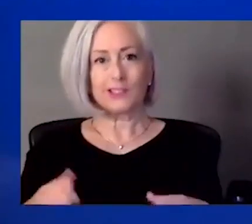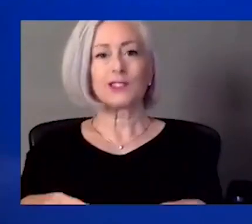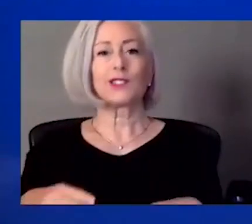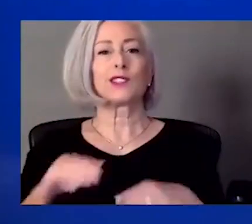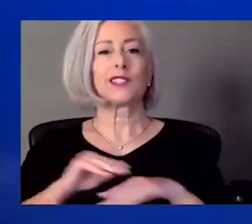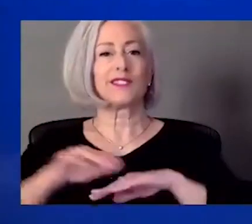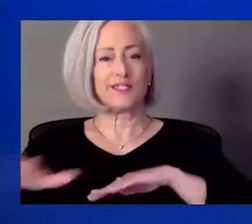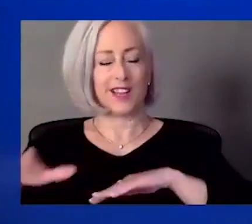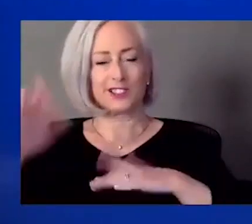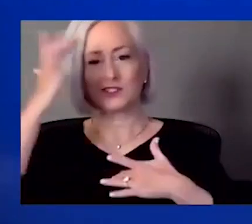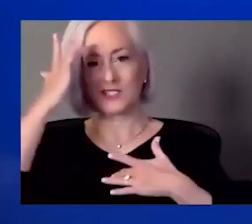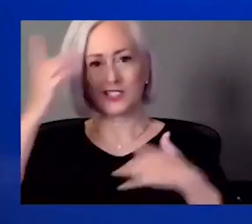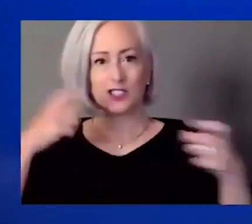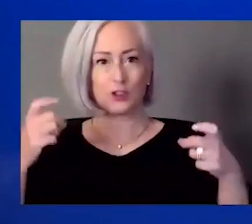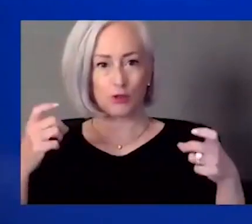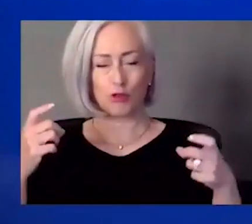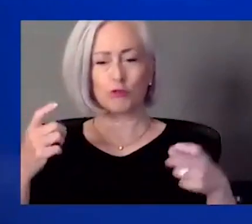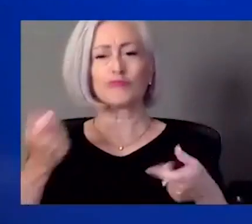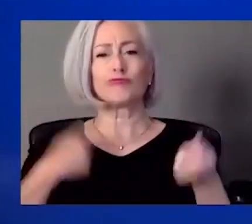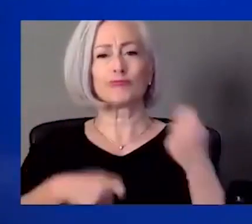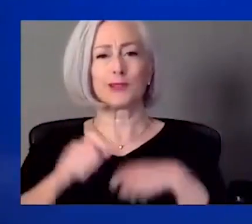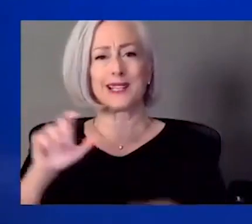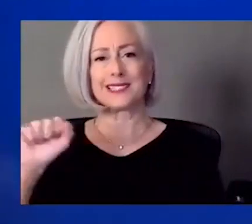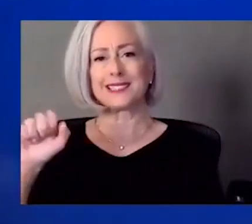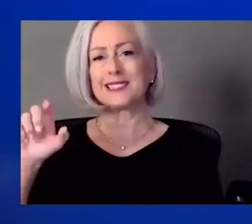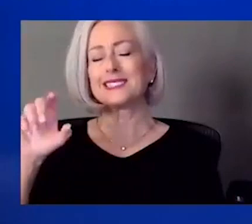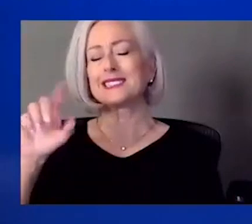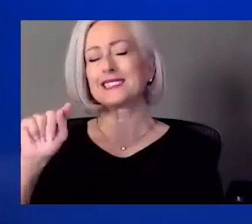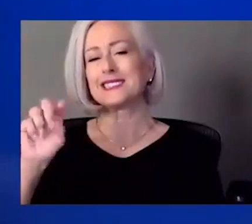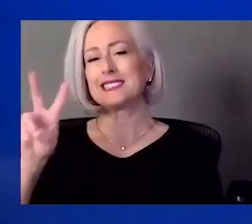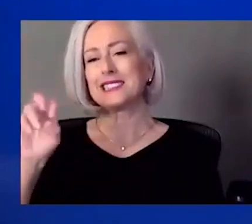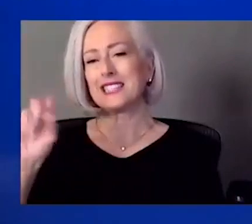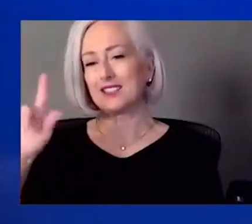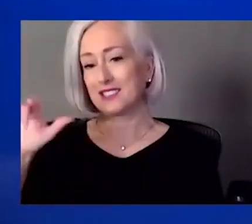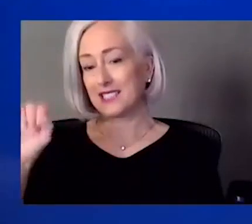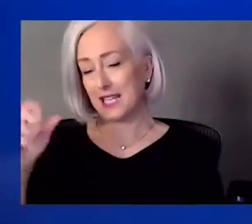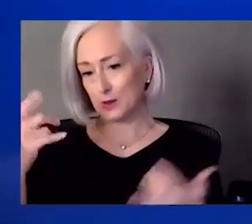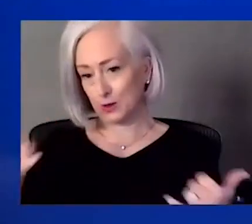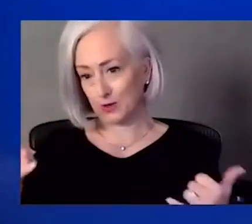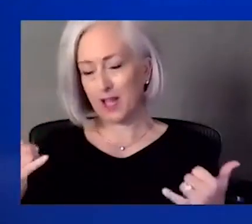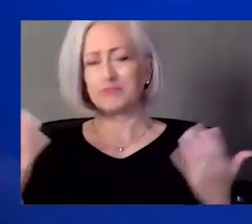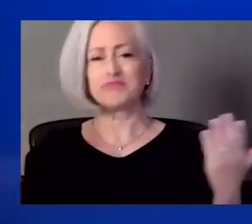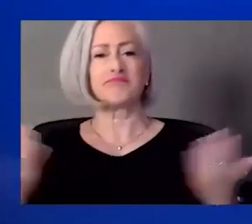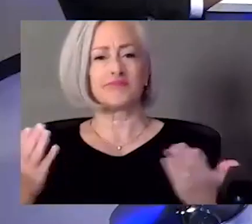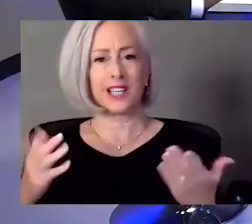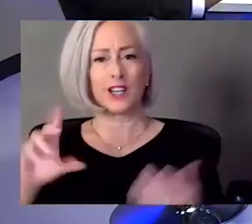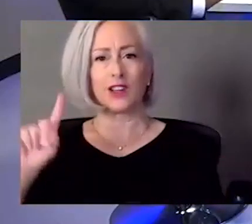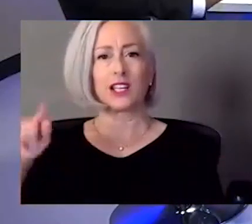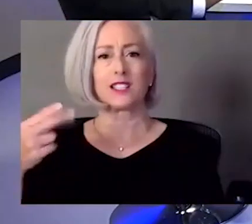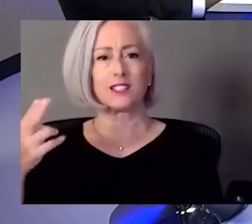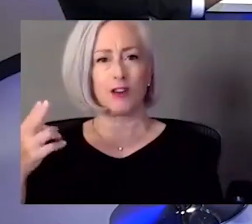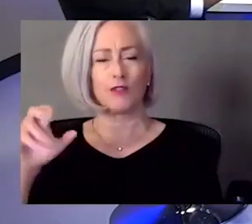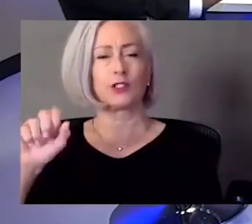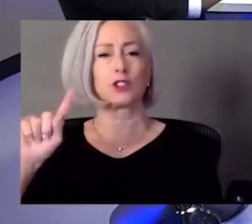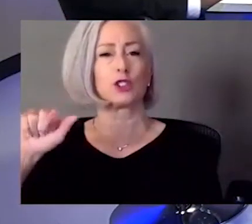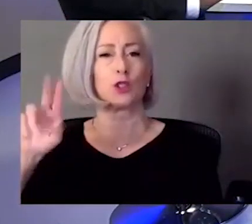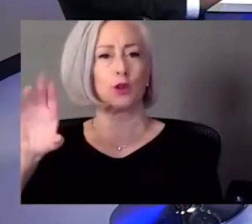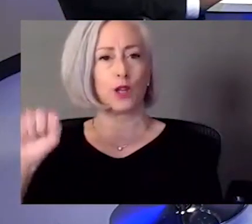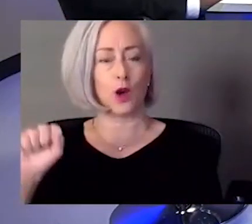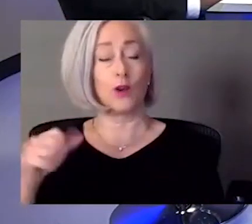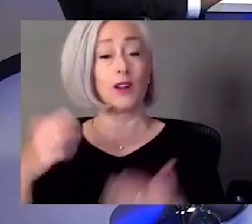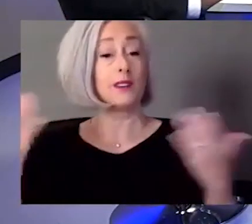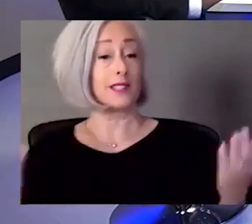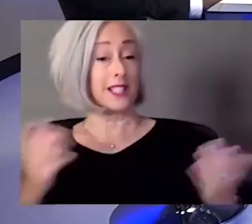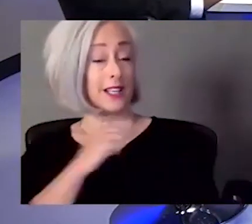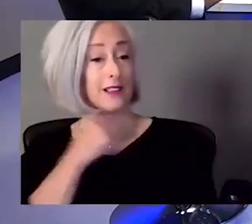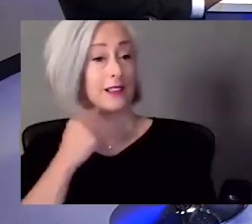coming to you from the Dolph Simons Jr. Family Broadcast Studio and in studio today with us is one of our health system chaplains, Clarence Miller